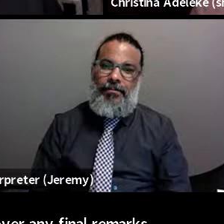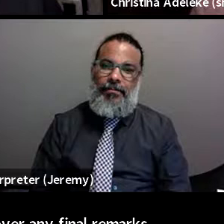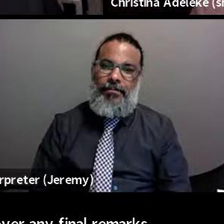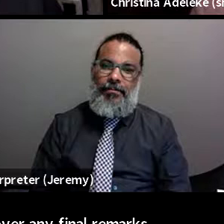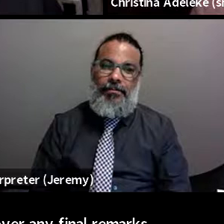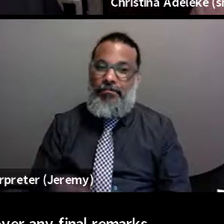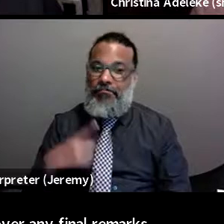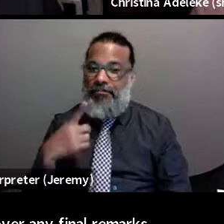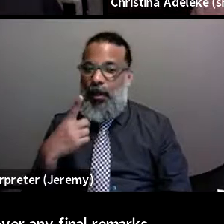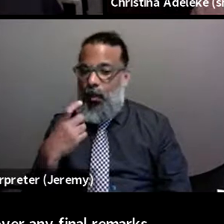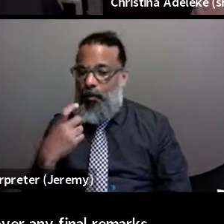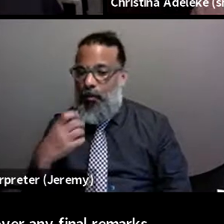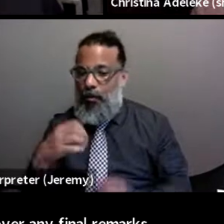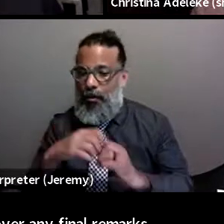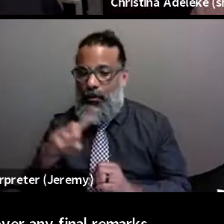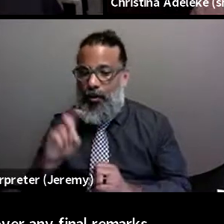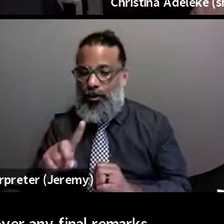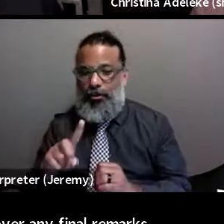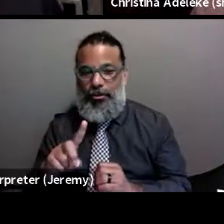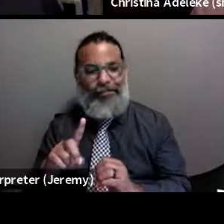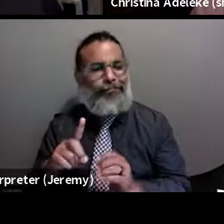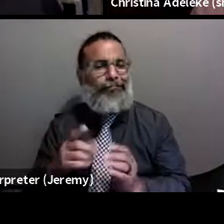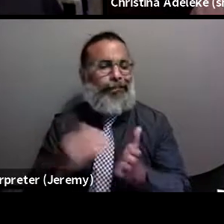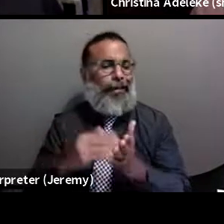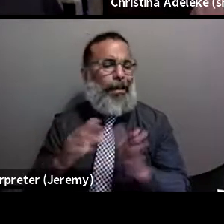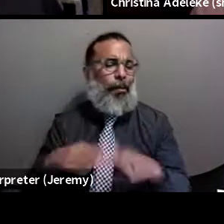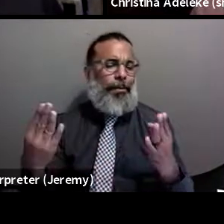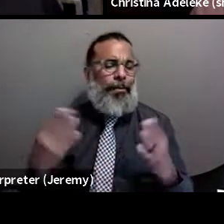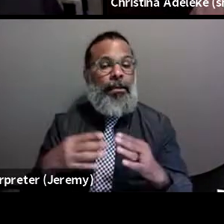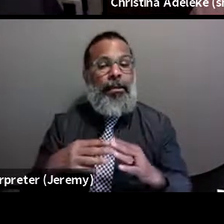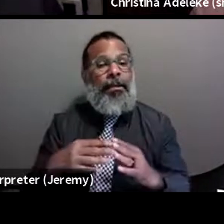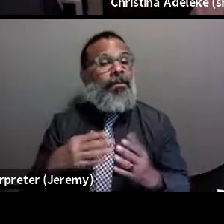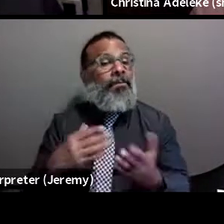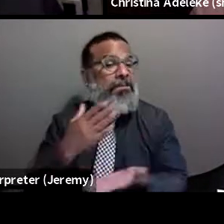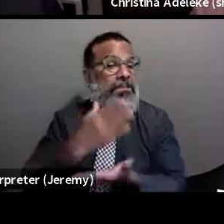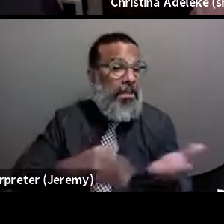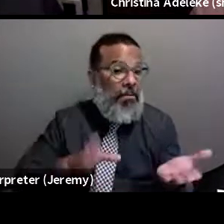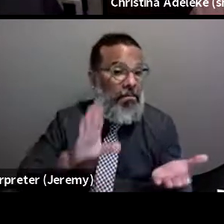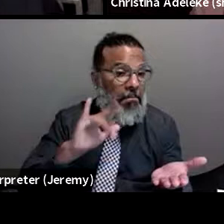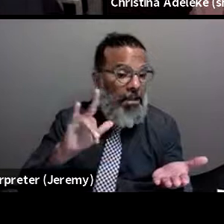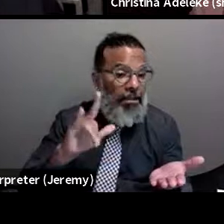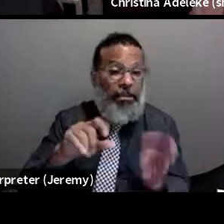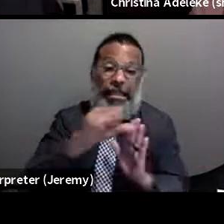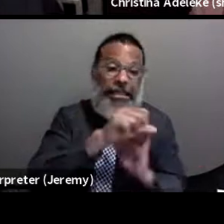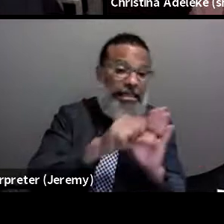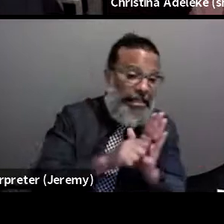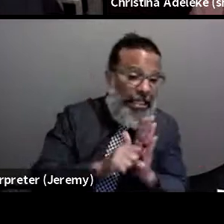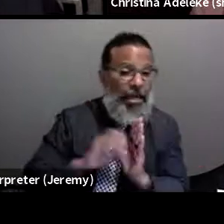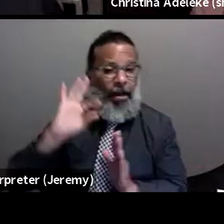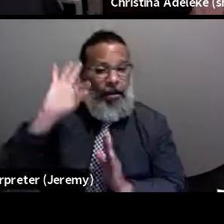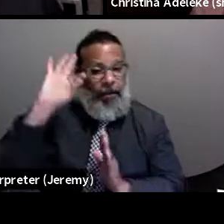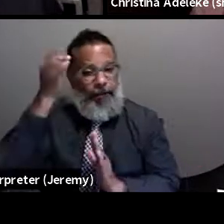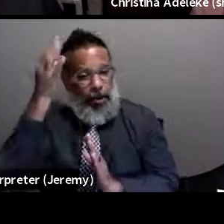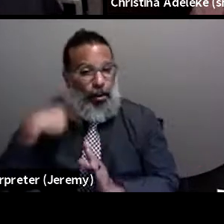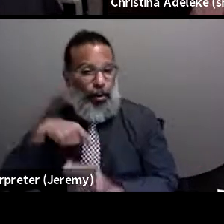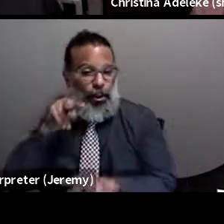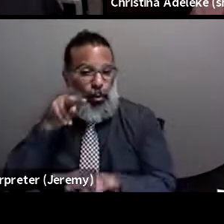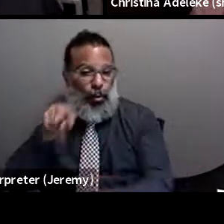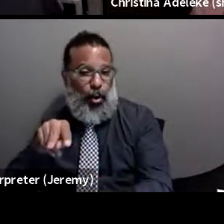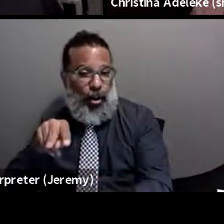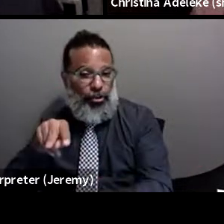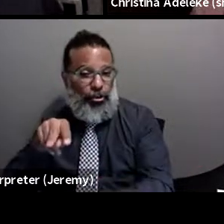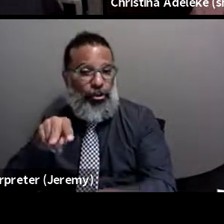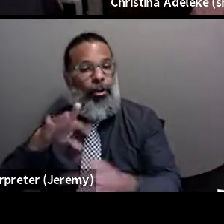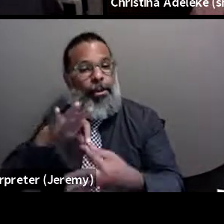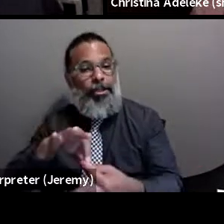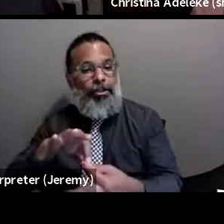One final question that came in, sort of open of what are some bills in either state or the federal level that we should be aware of about health